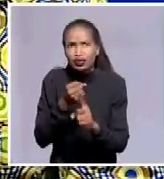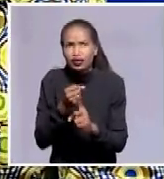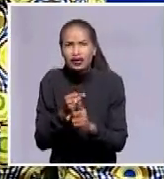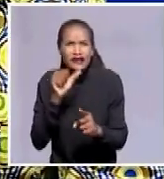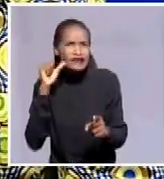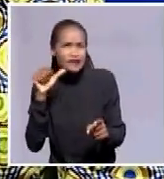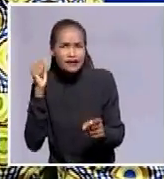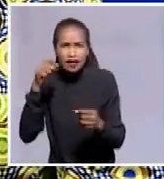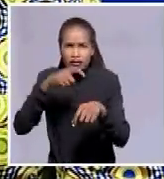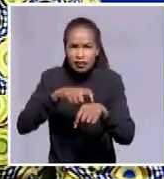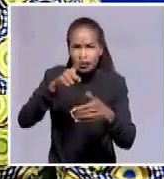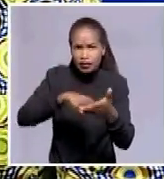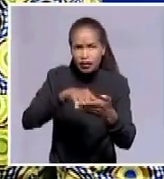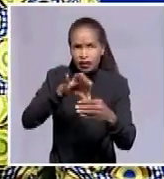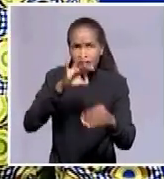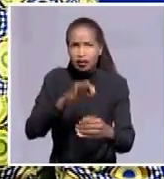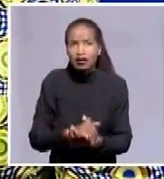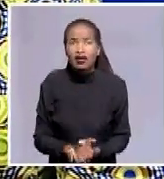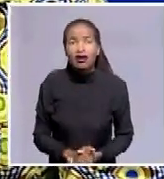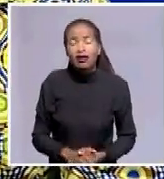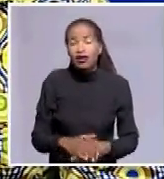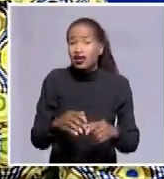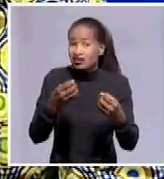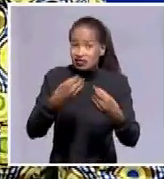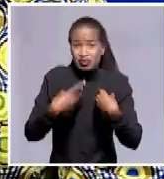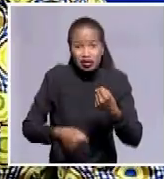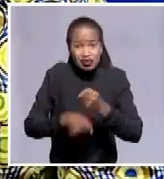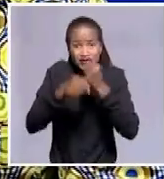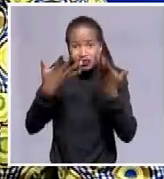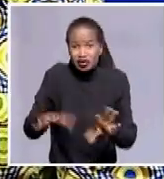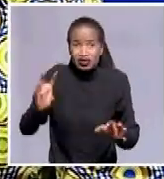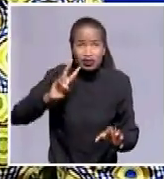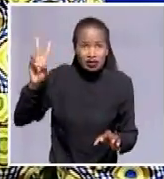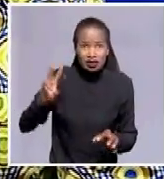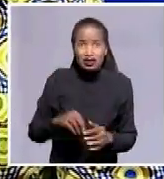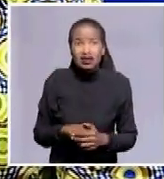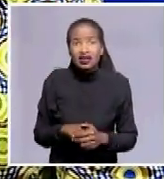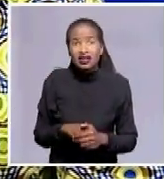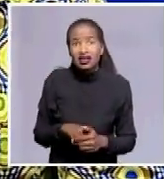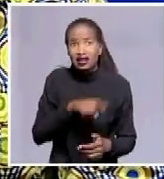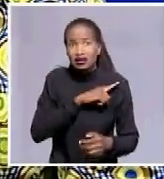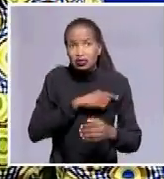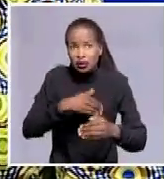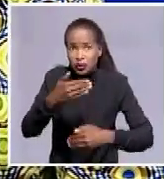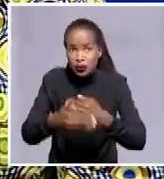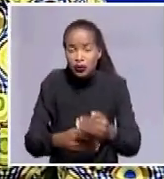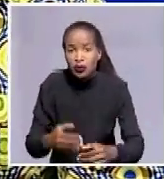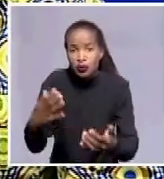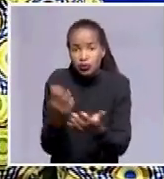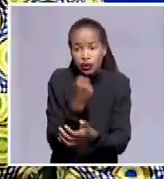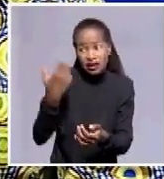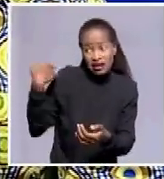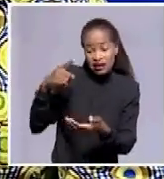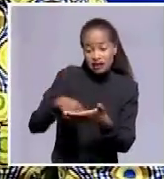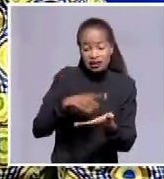systems. He has really extended a number of support to our own political party that also ushered her to become the next official opposition during the last election because